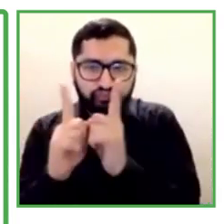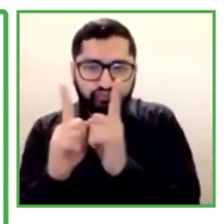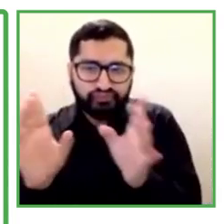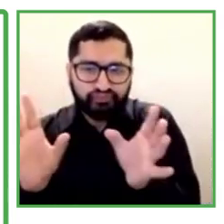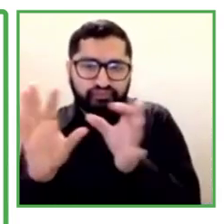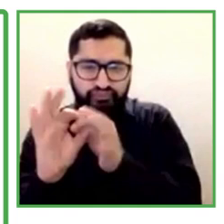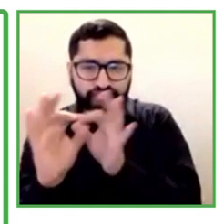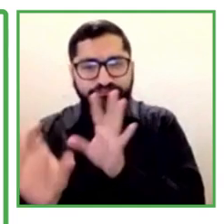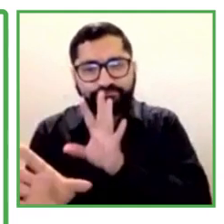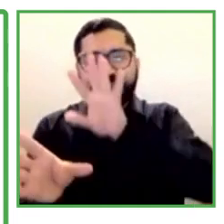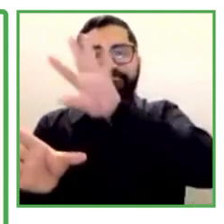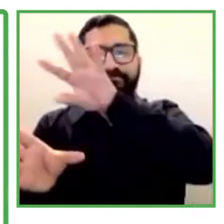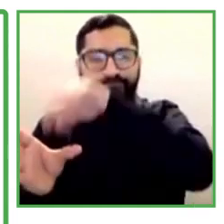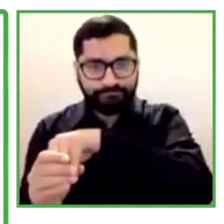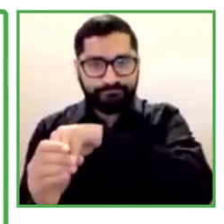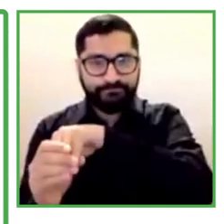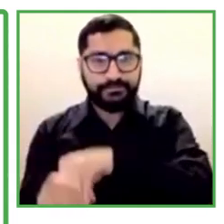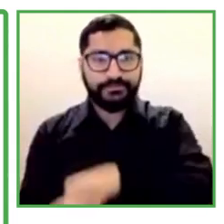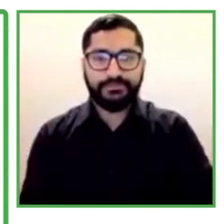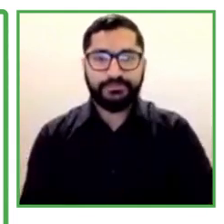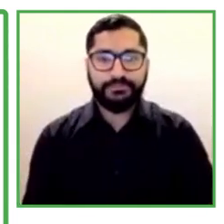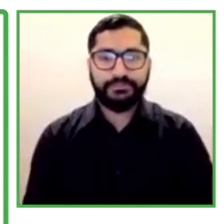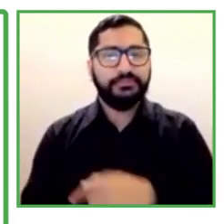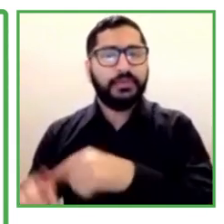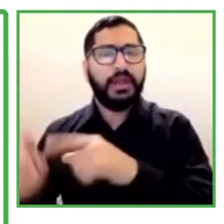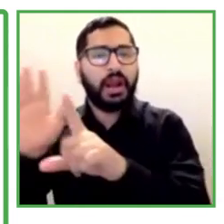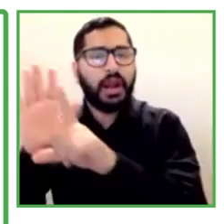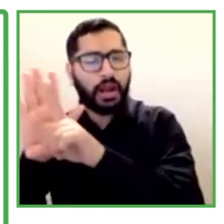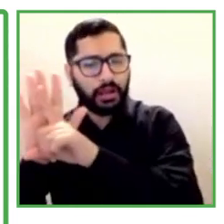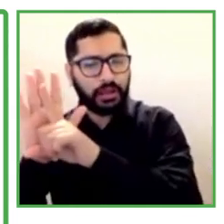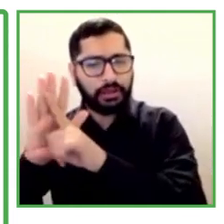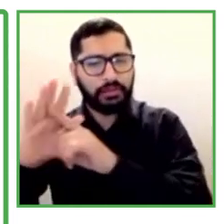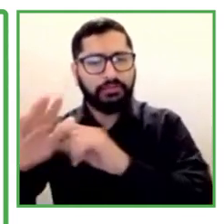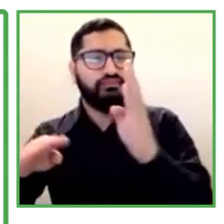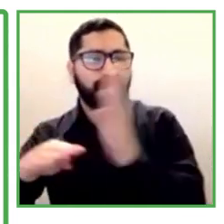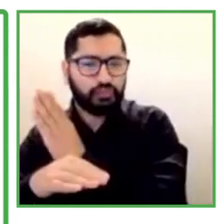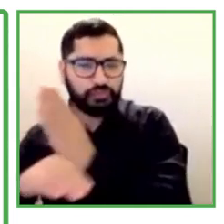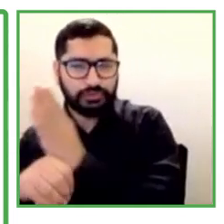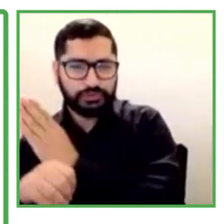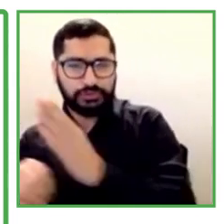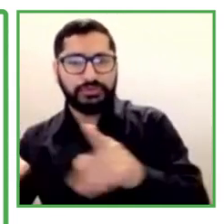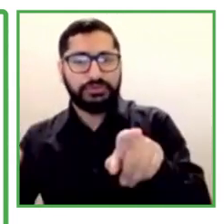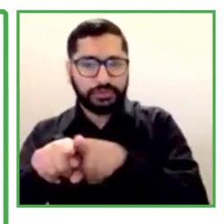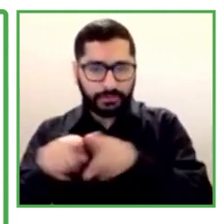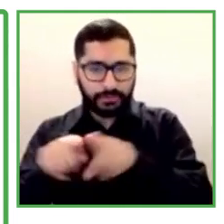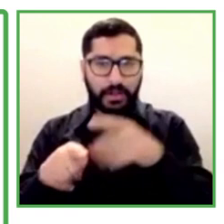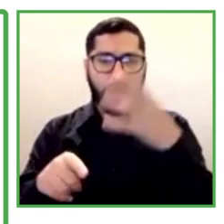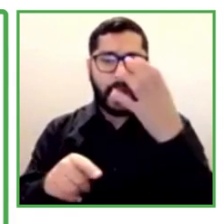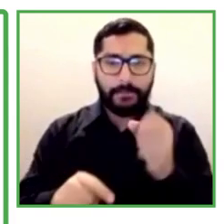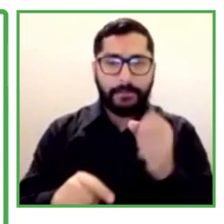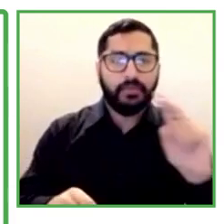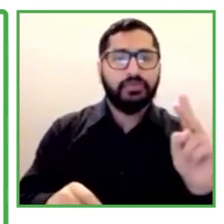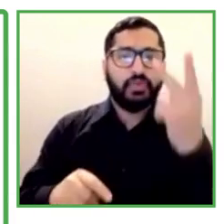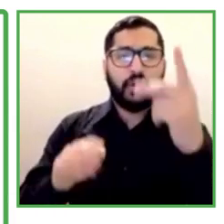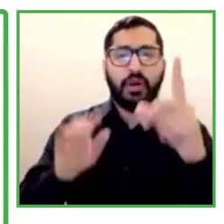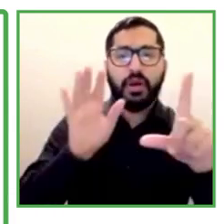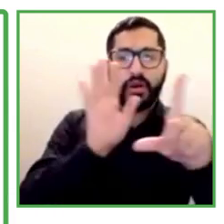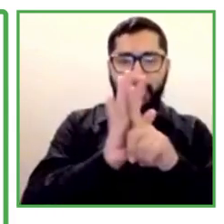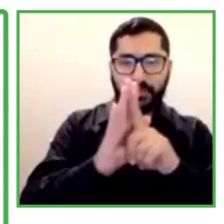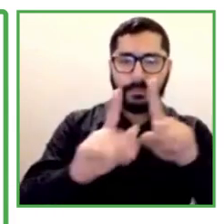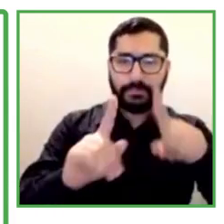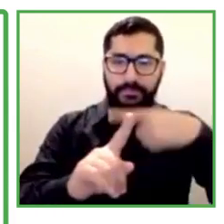that the companies need to have in proportion to the total amount of workers. We also have a second law, the second act that